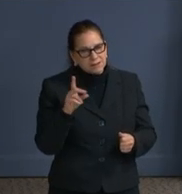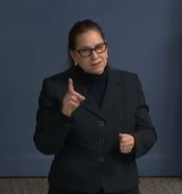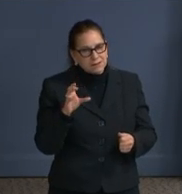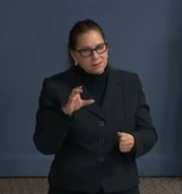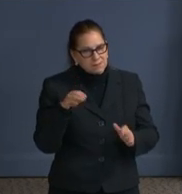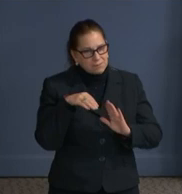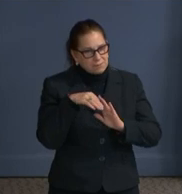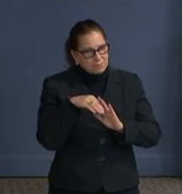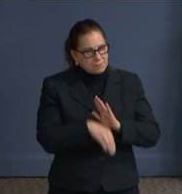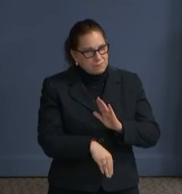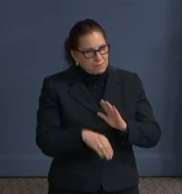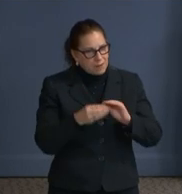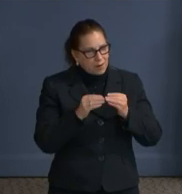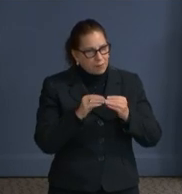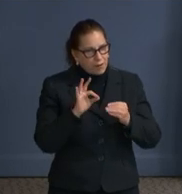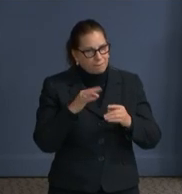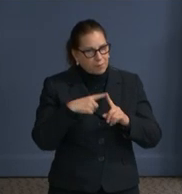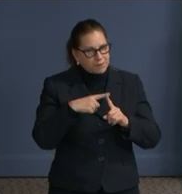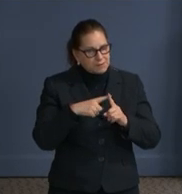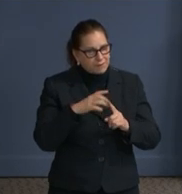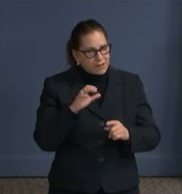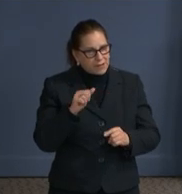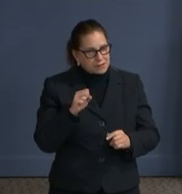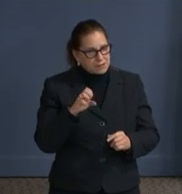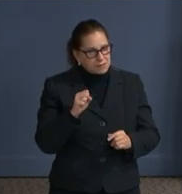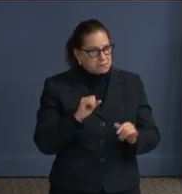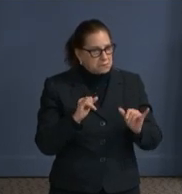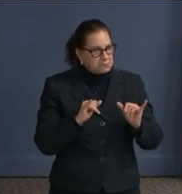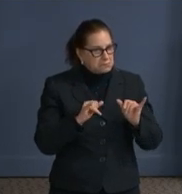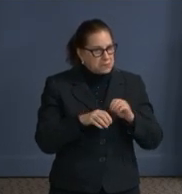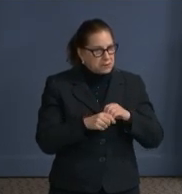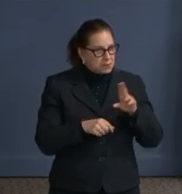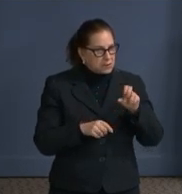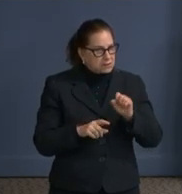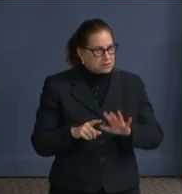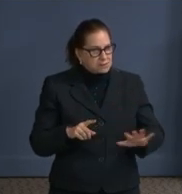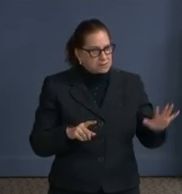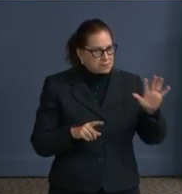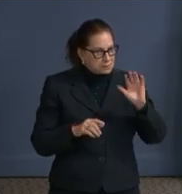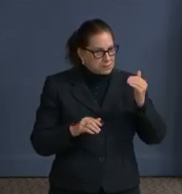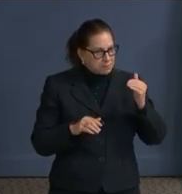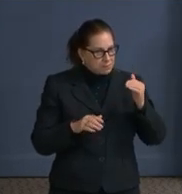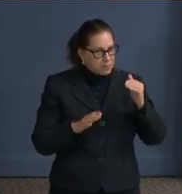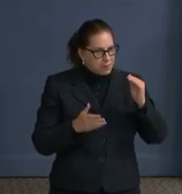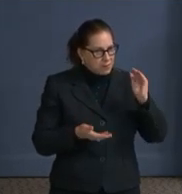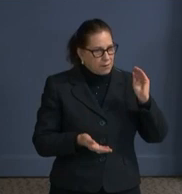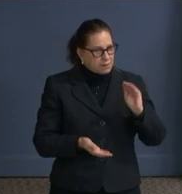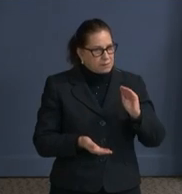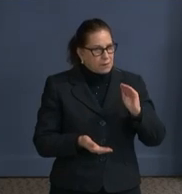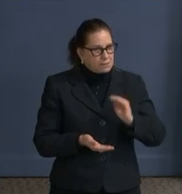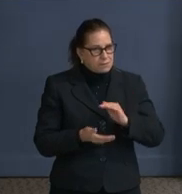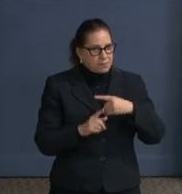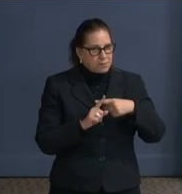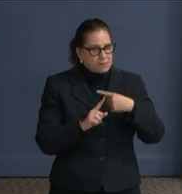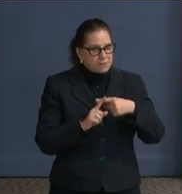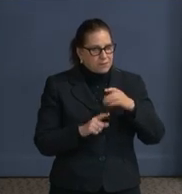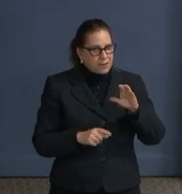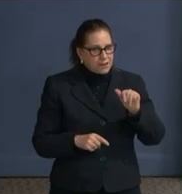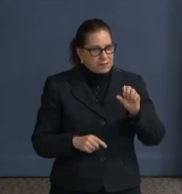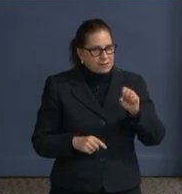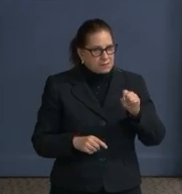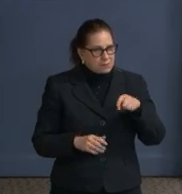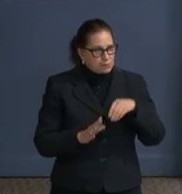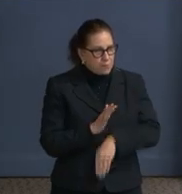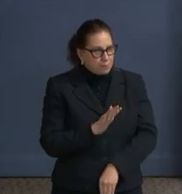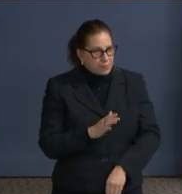as is the rest of the country. so I'd like to get. Can you say that again? Yeah. A sharp decline in cases? Yes. Yeah,